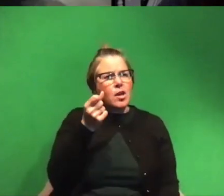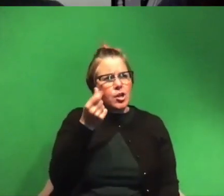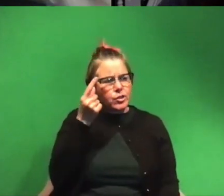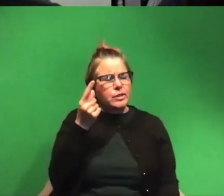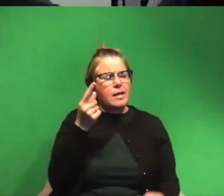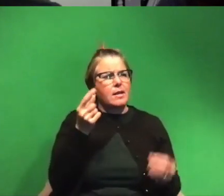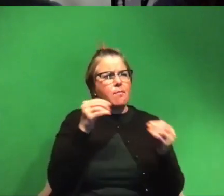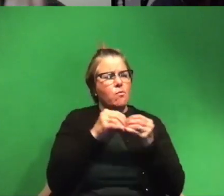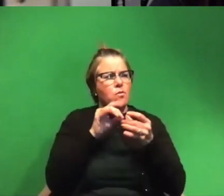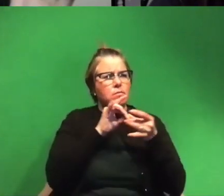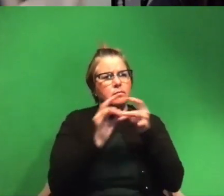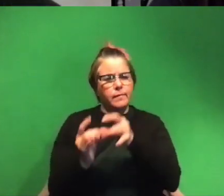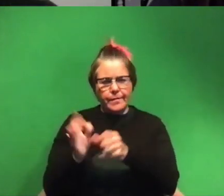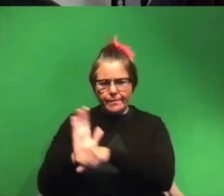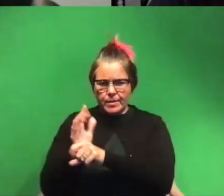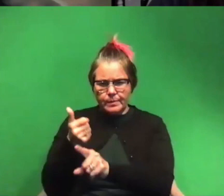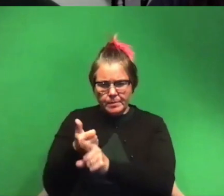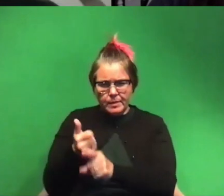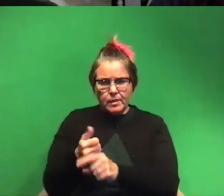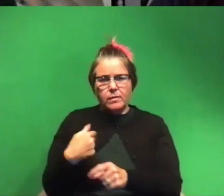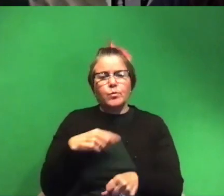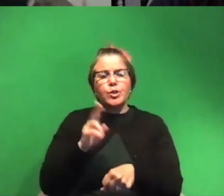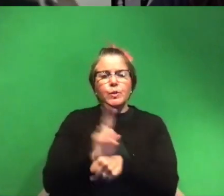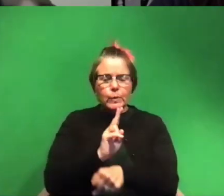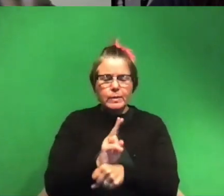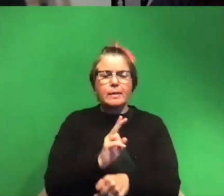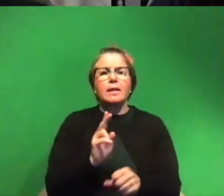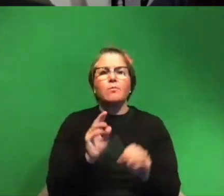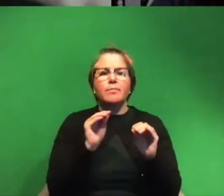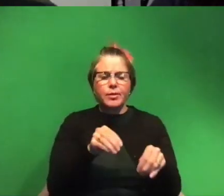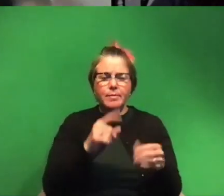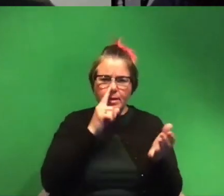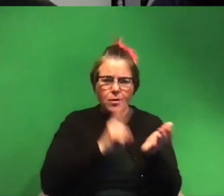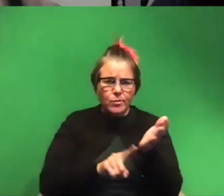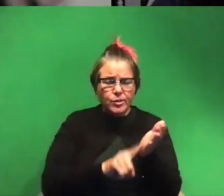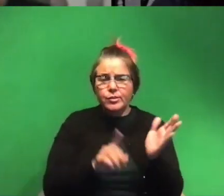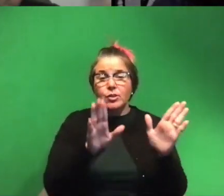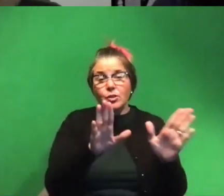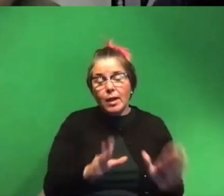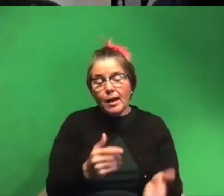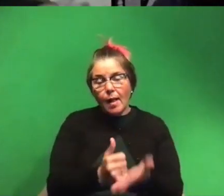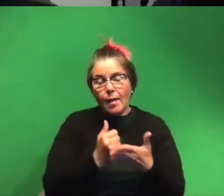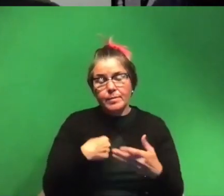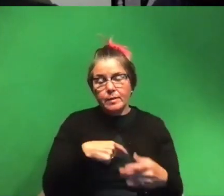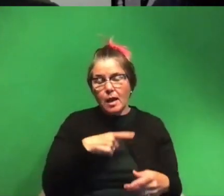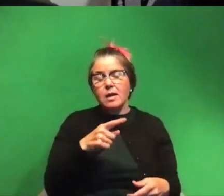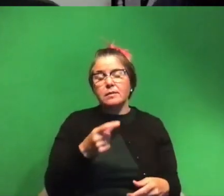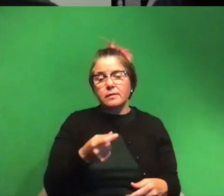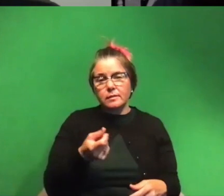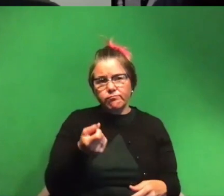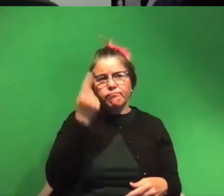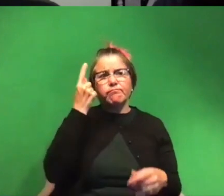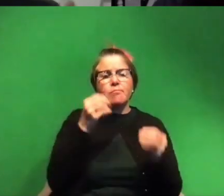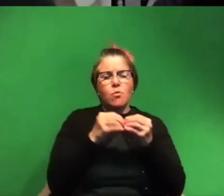just the films themselves like we we use them we employ them in our research and it's really great because it helps us under understand more about the human